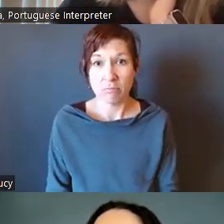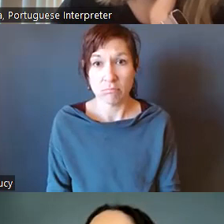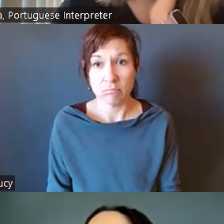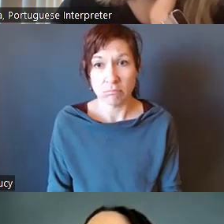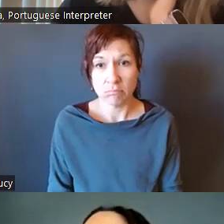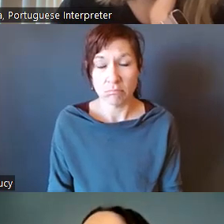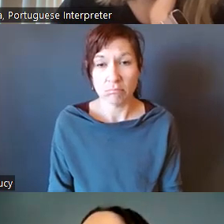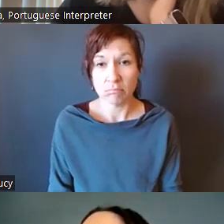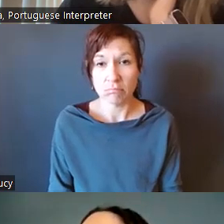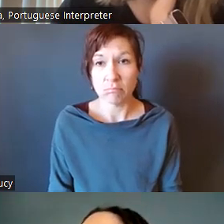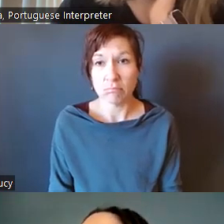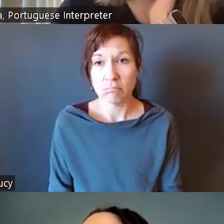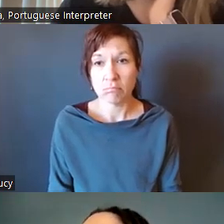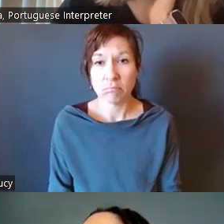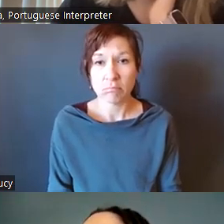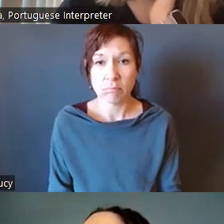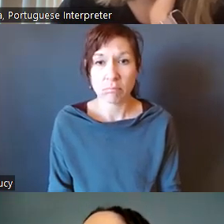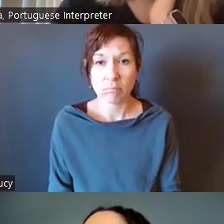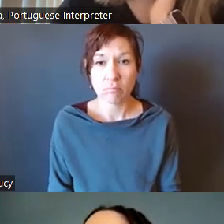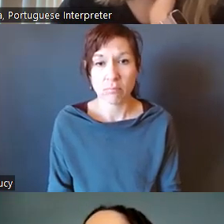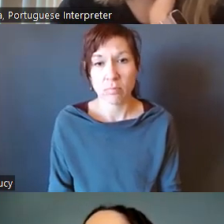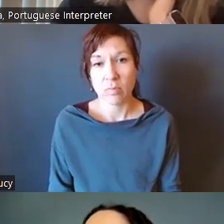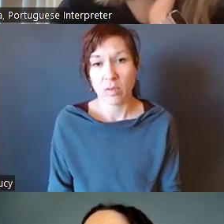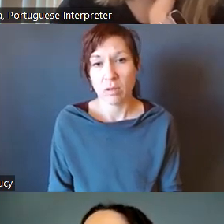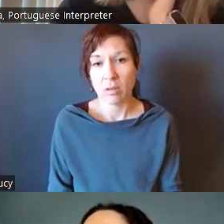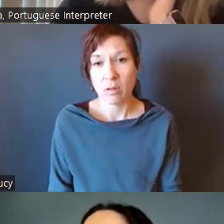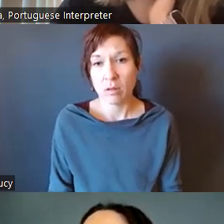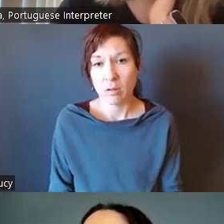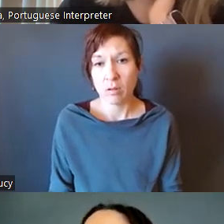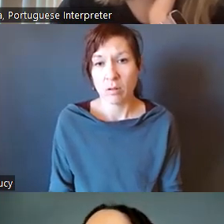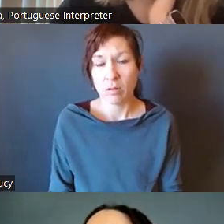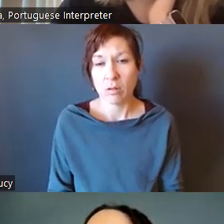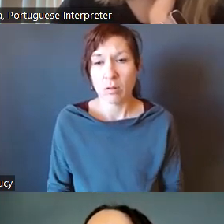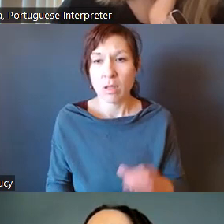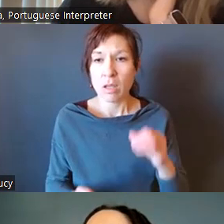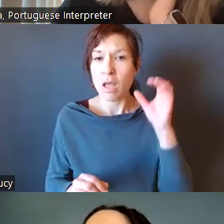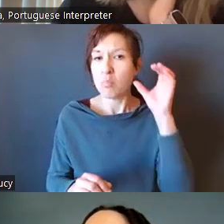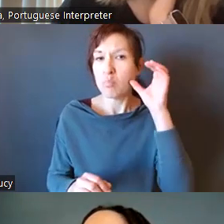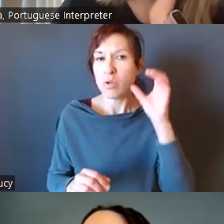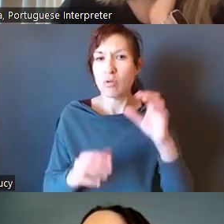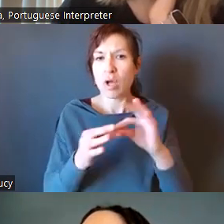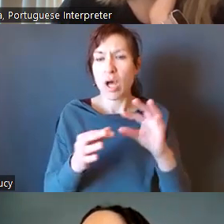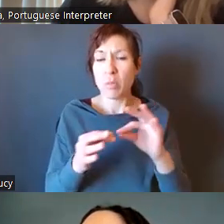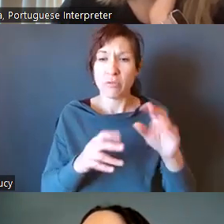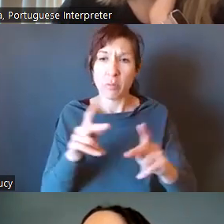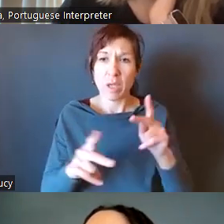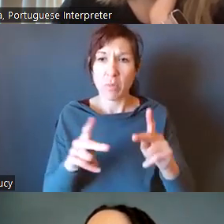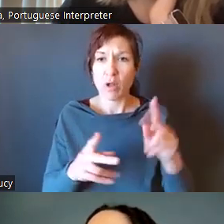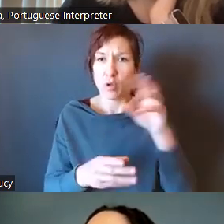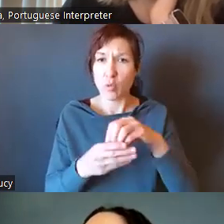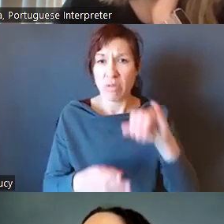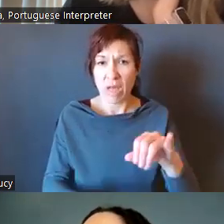We could leave that for the second half. know, we could take in what some of the comments are from the public and include that in our deliberations.